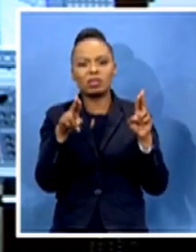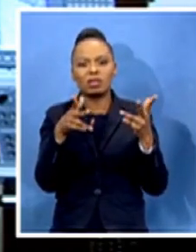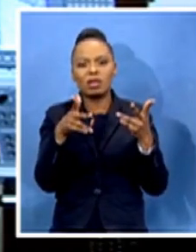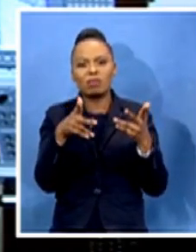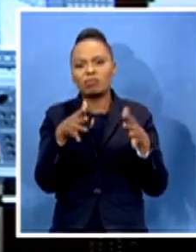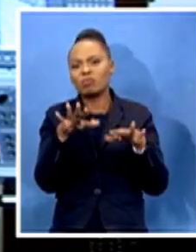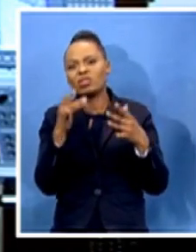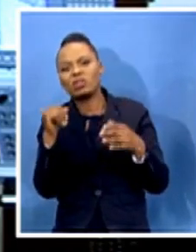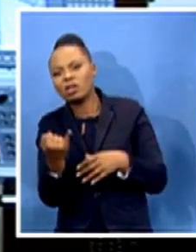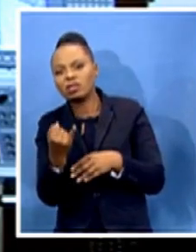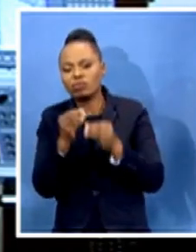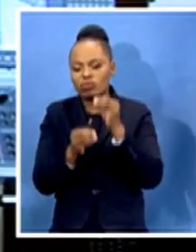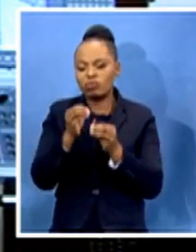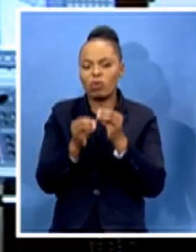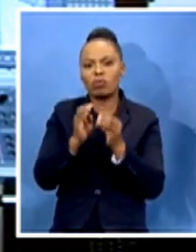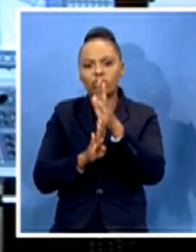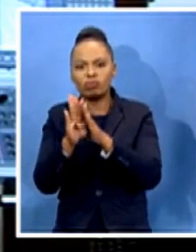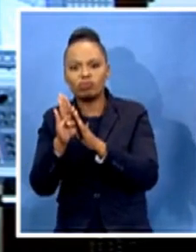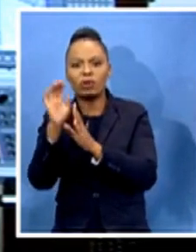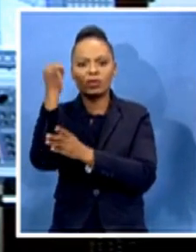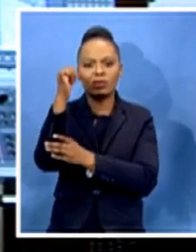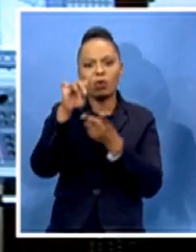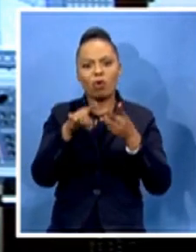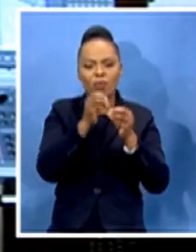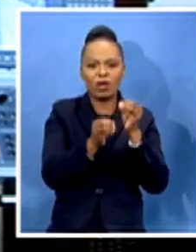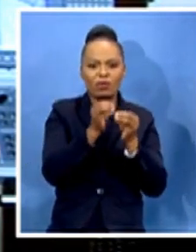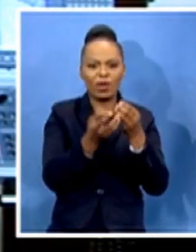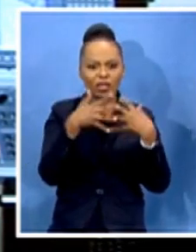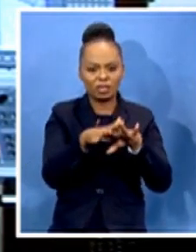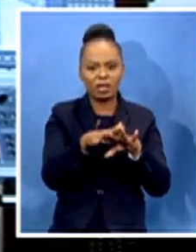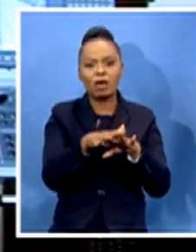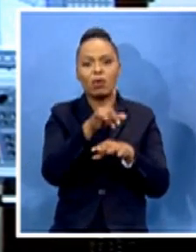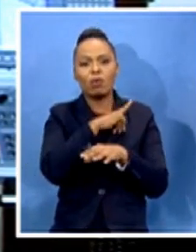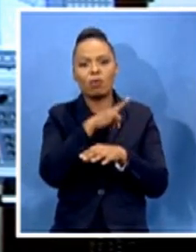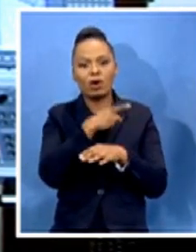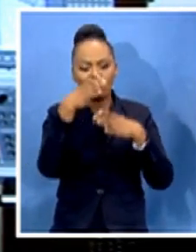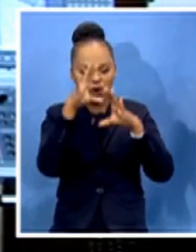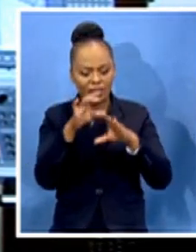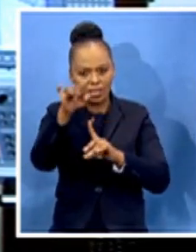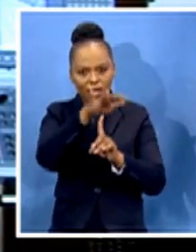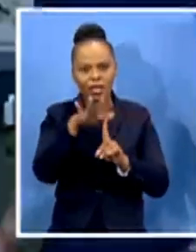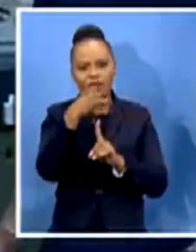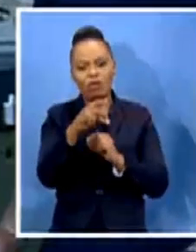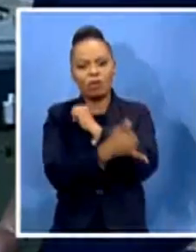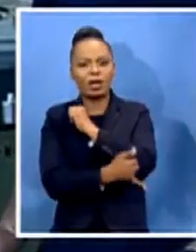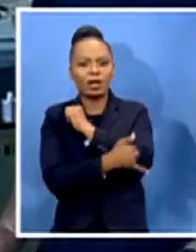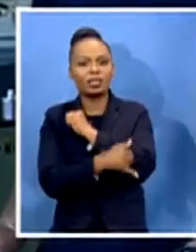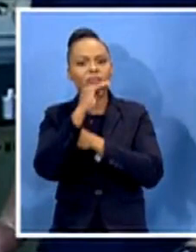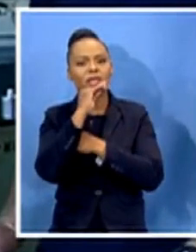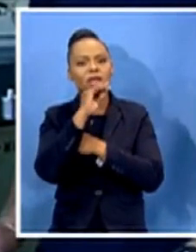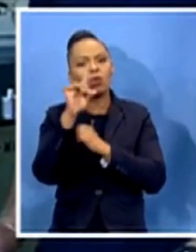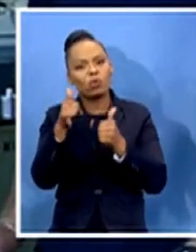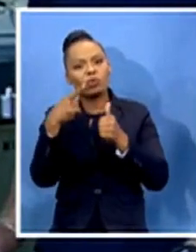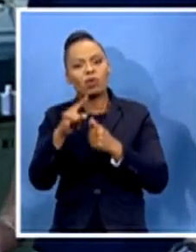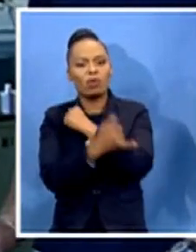manufacture. In a very focused area, sure, but for the country, which is going to be for the good of the country and the community. Lungile is